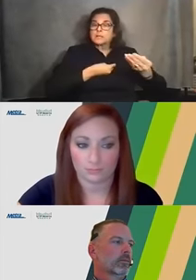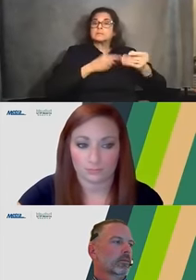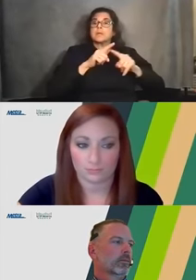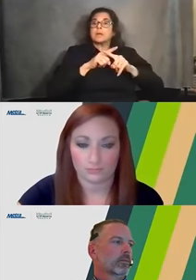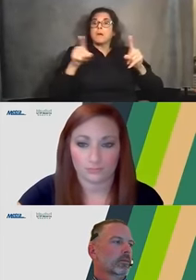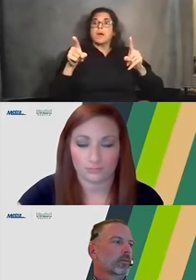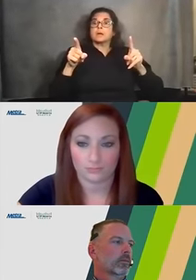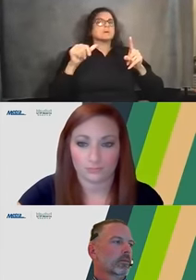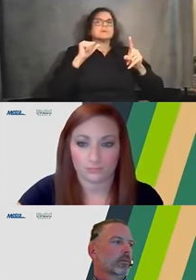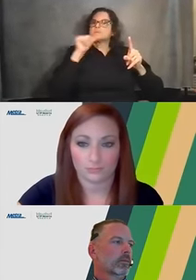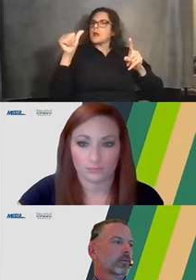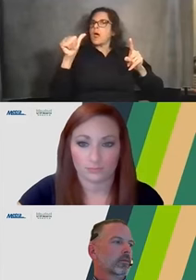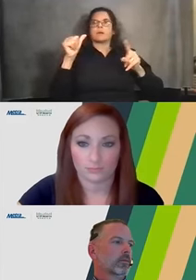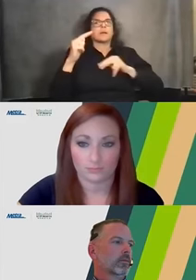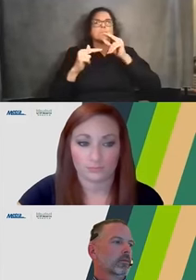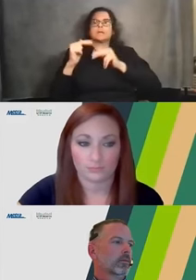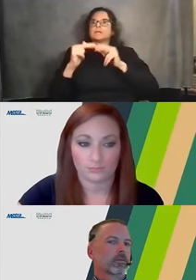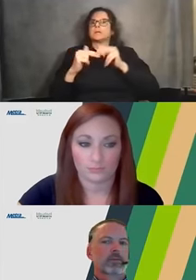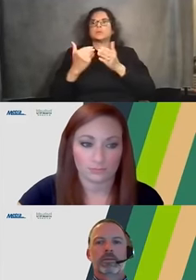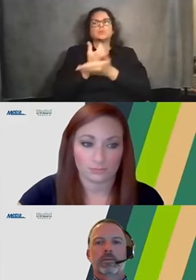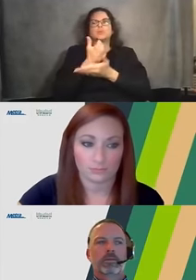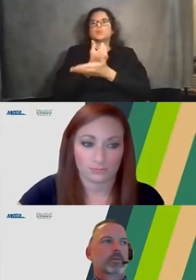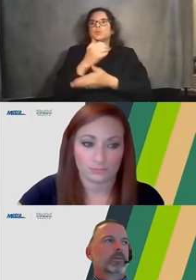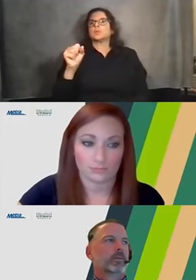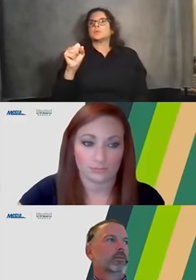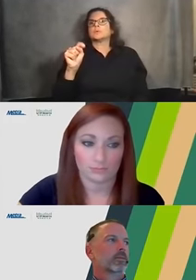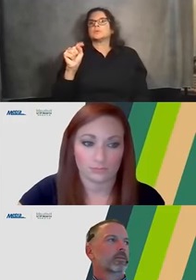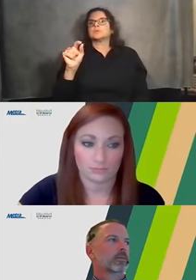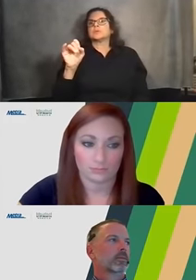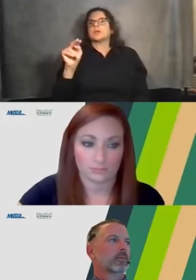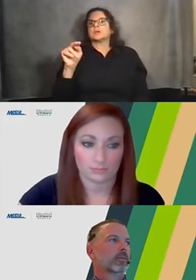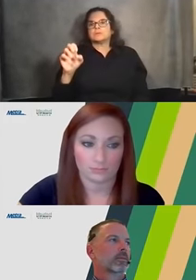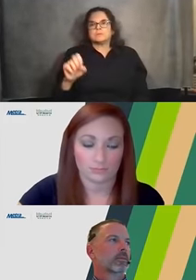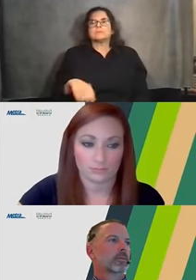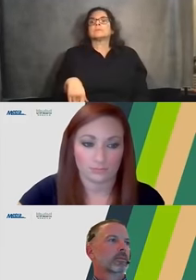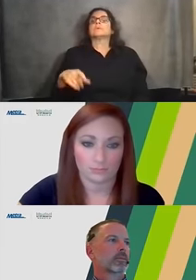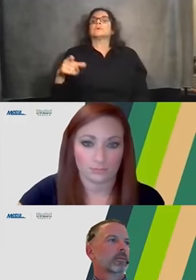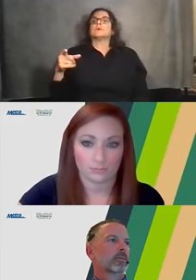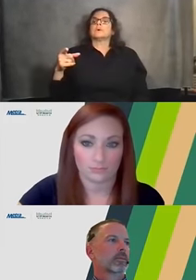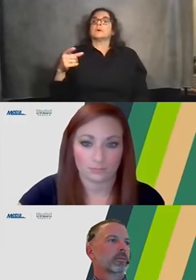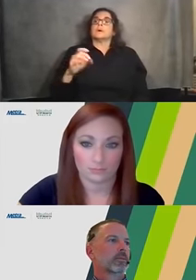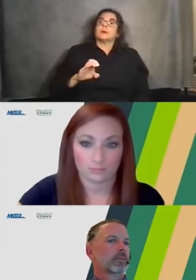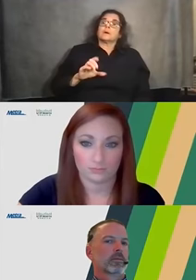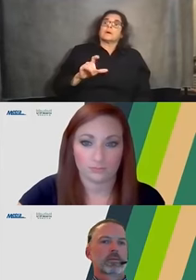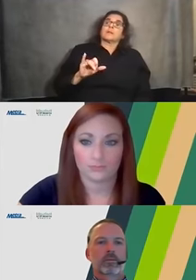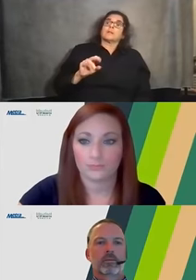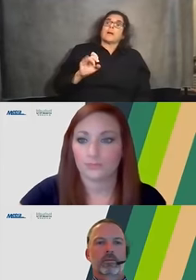considered. The closest metro stations to the project include Clybourne to the south and Ravenswood to the north.